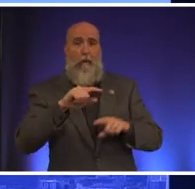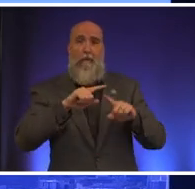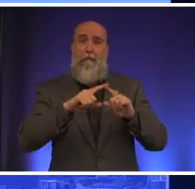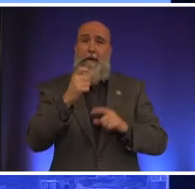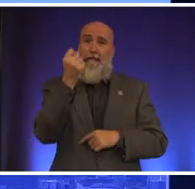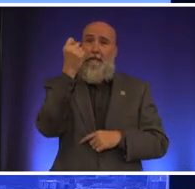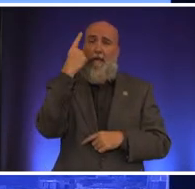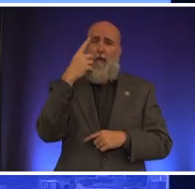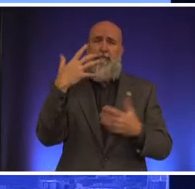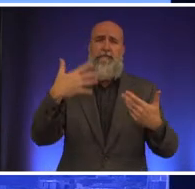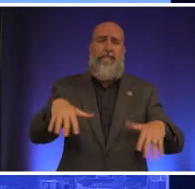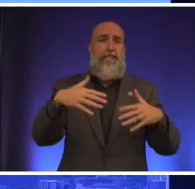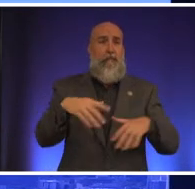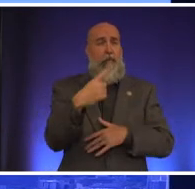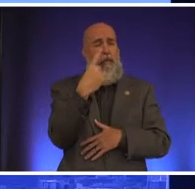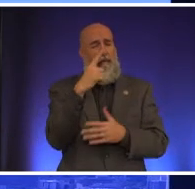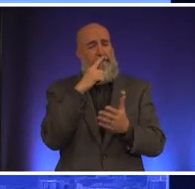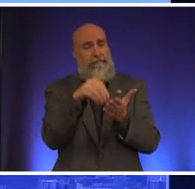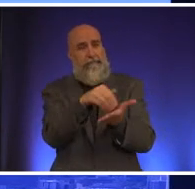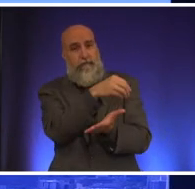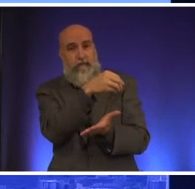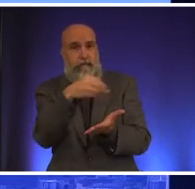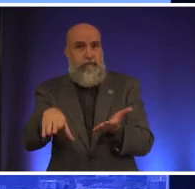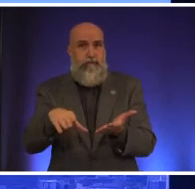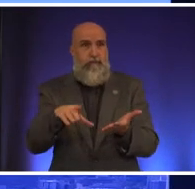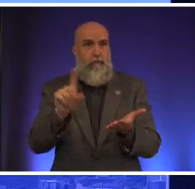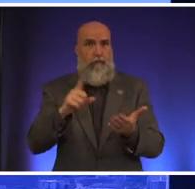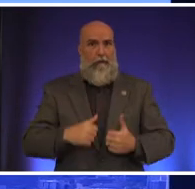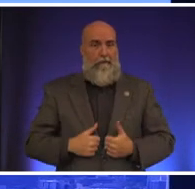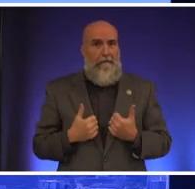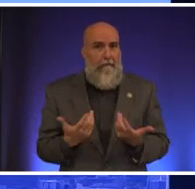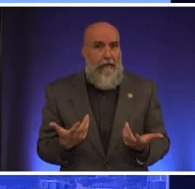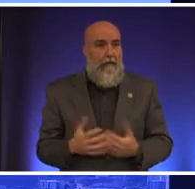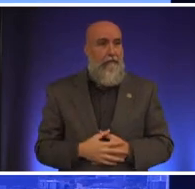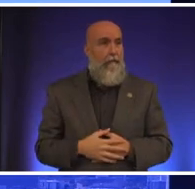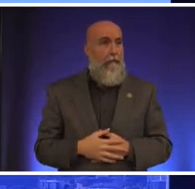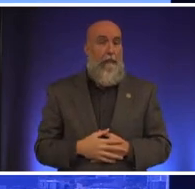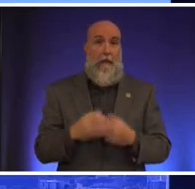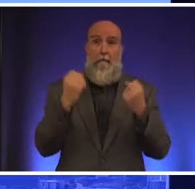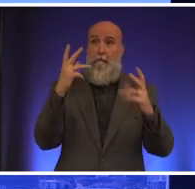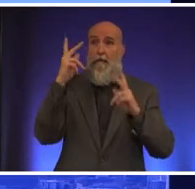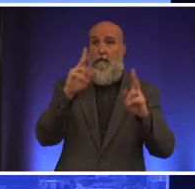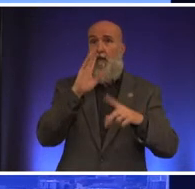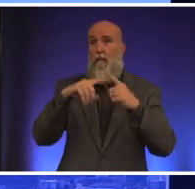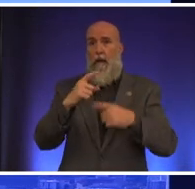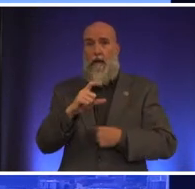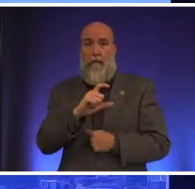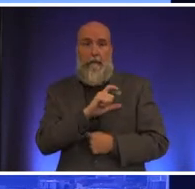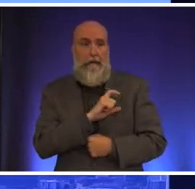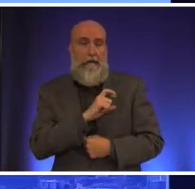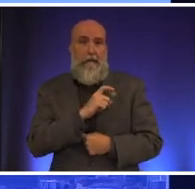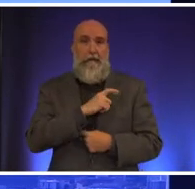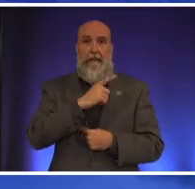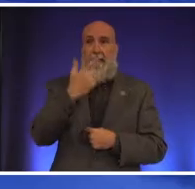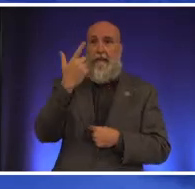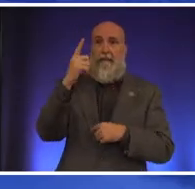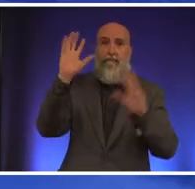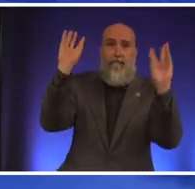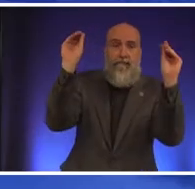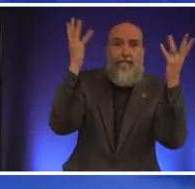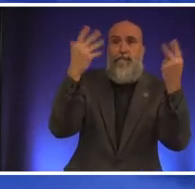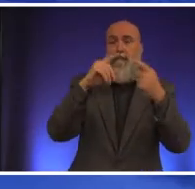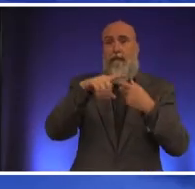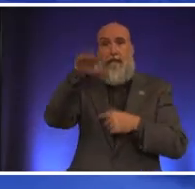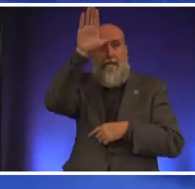considered one of the most expensive places to live many people talk about police EMS firefighters those